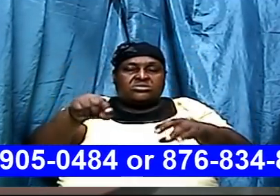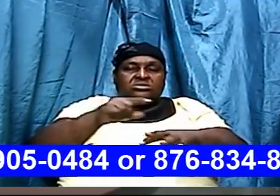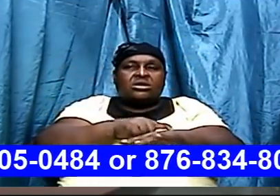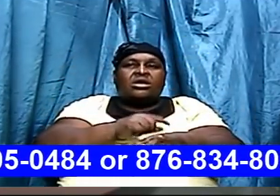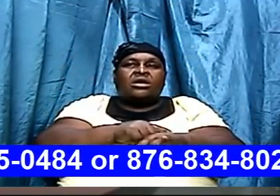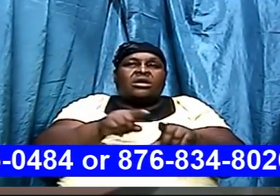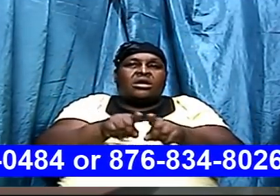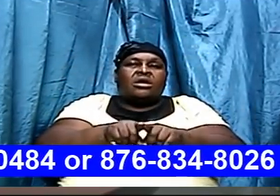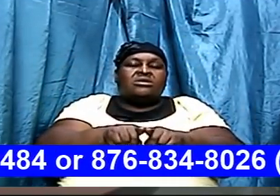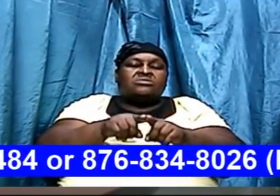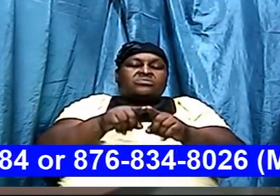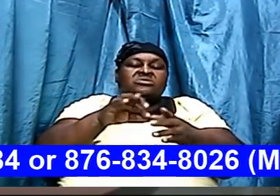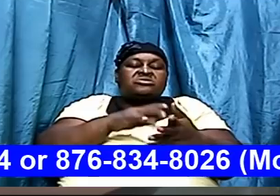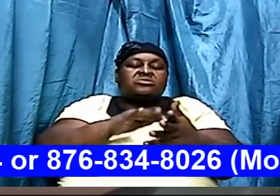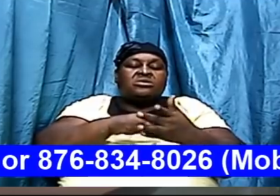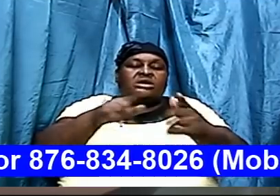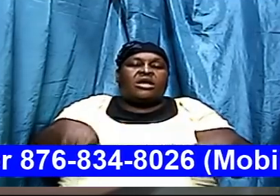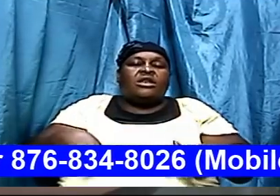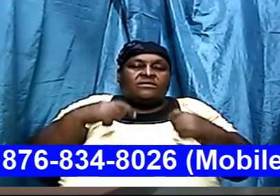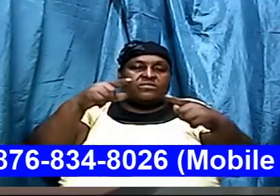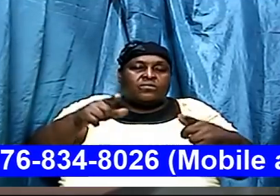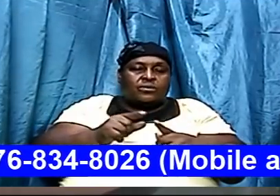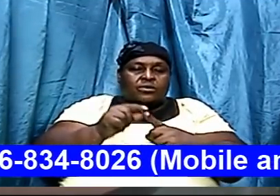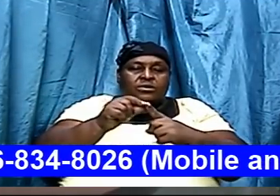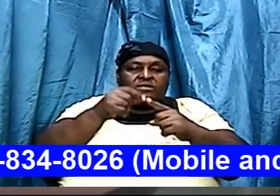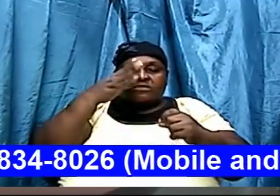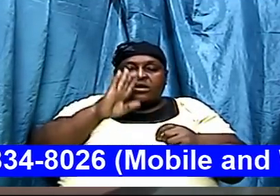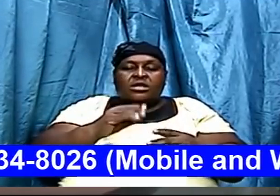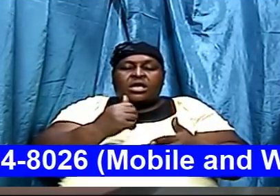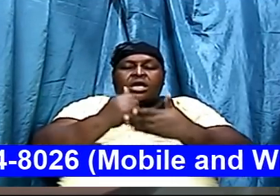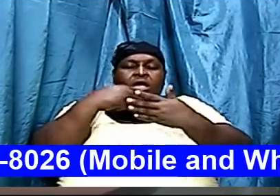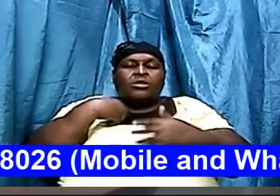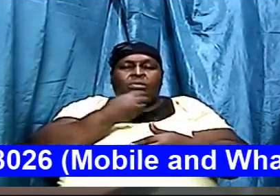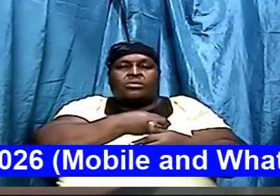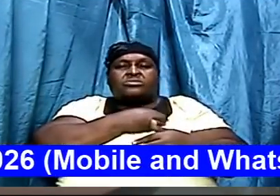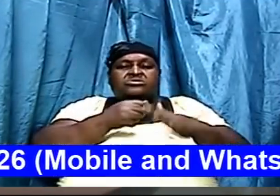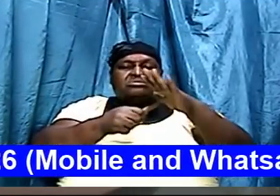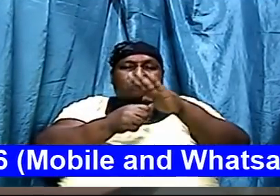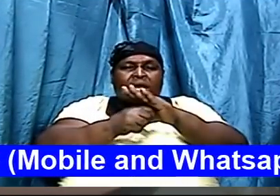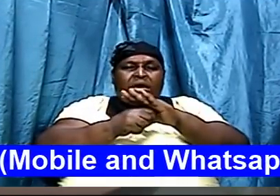walk in the word help us Lord Jesus to hide